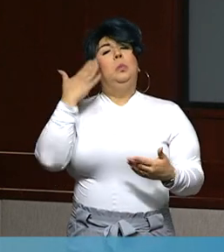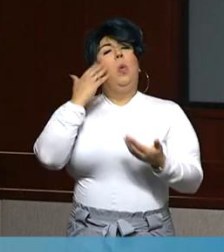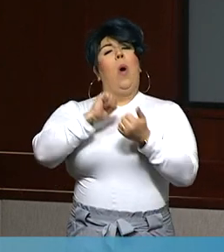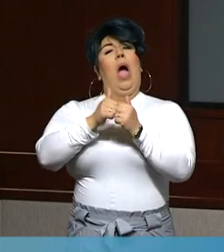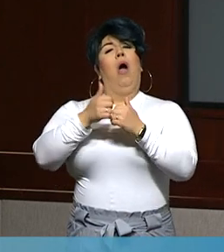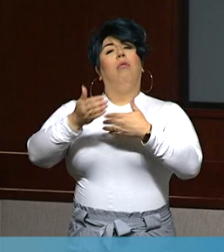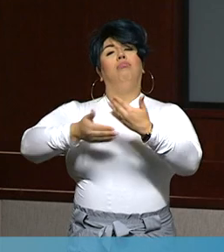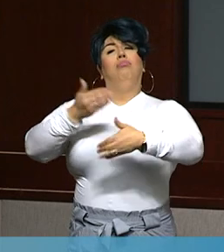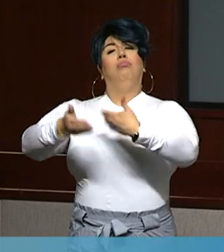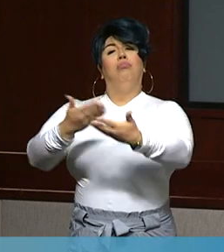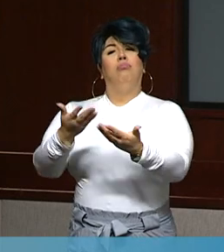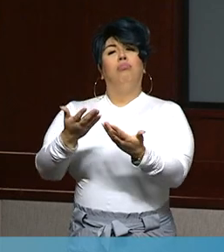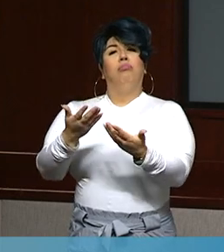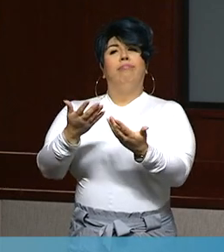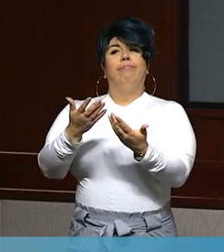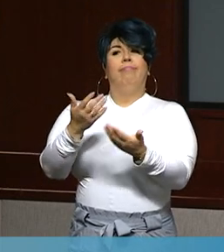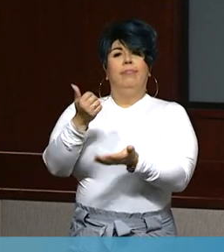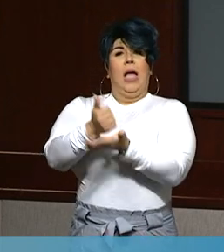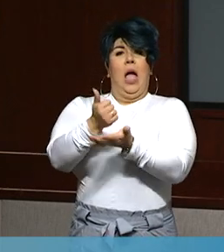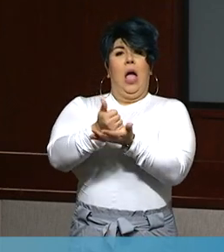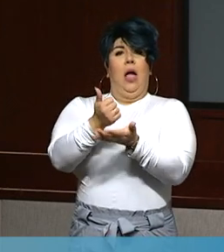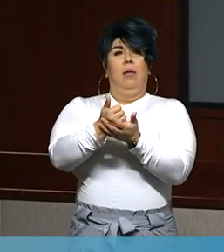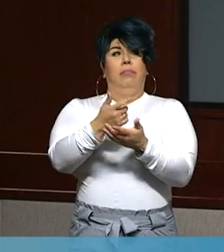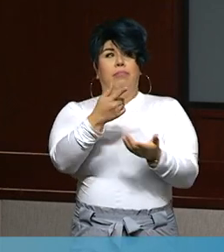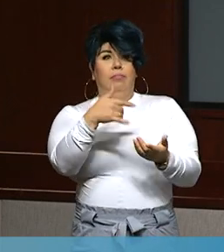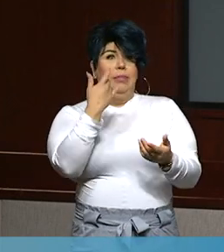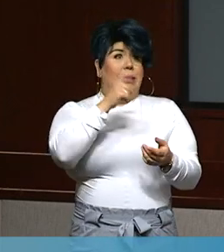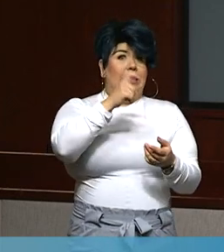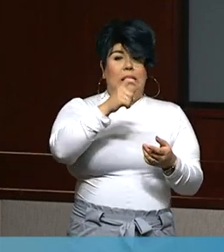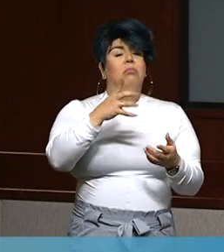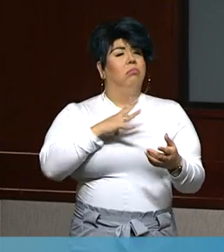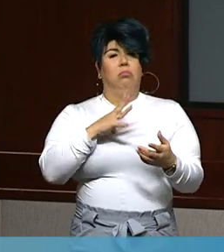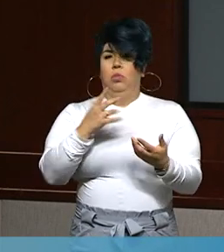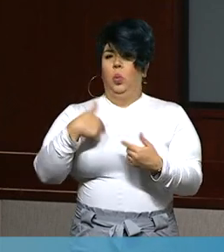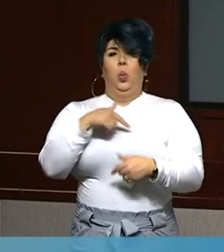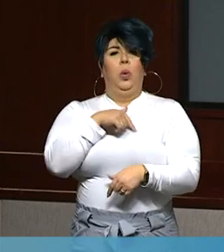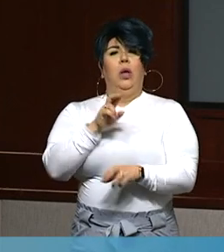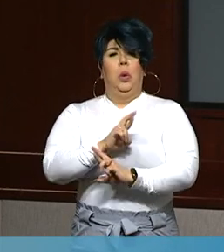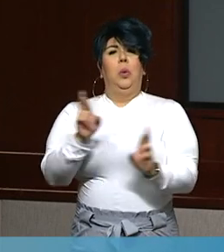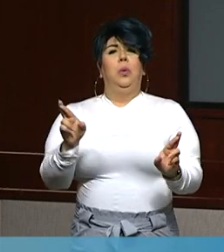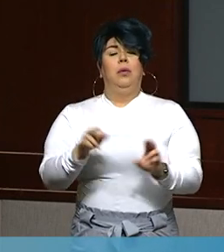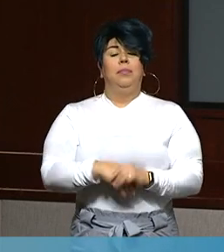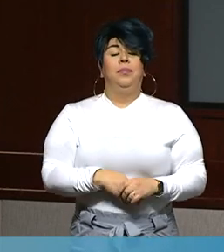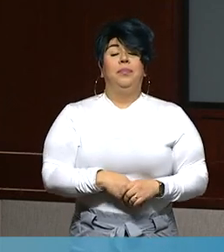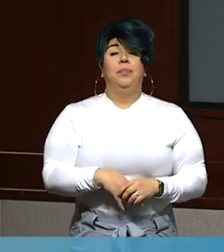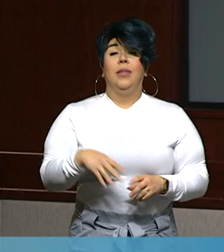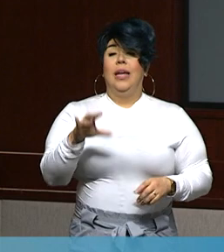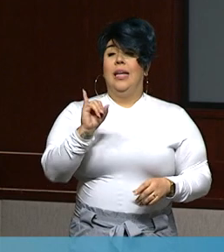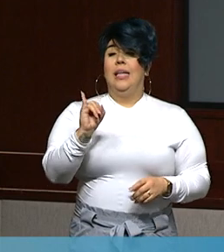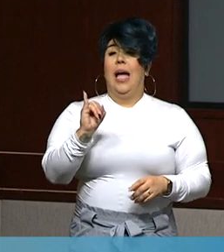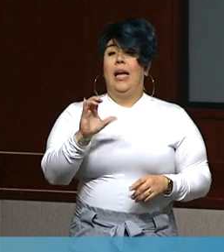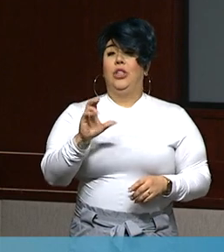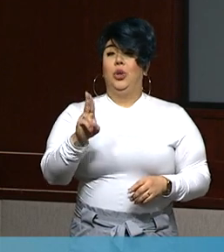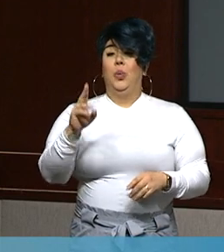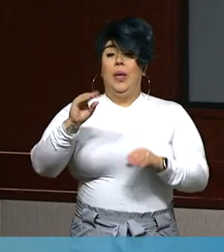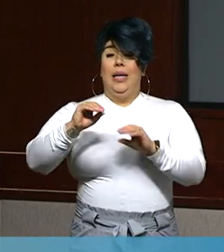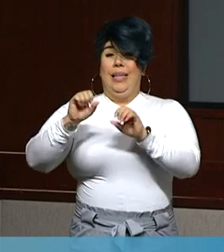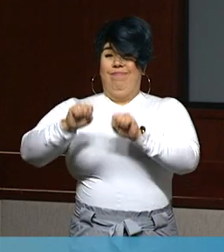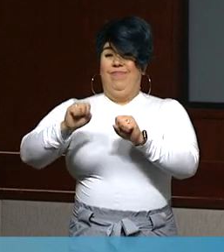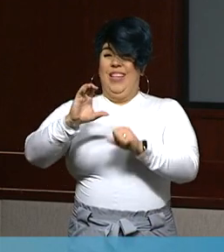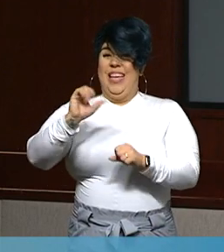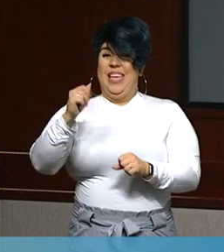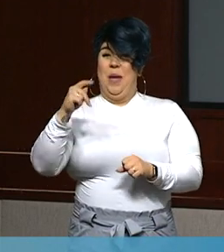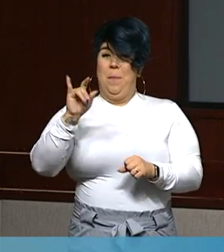with those plans to be able to meet our community's needs. Note also that ICU capacity is not just based